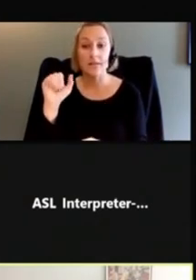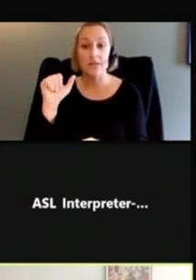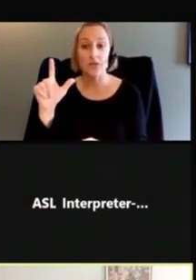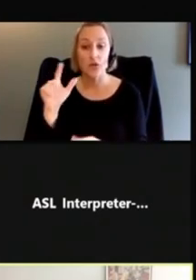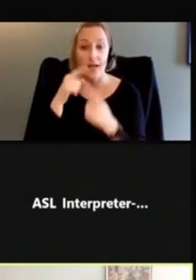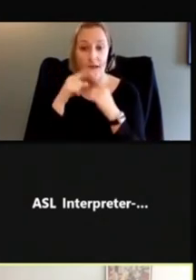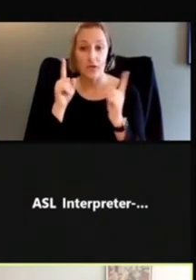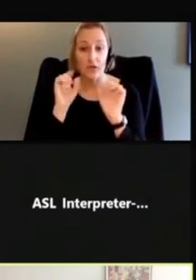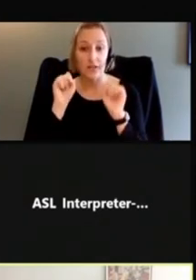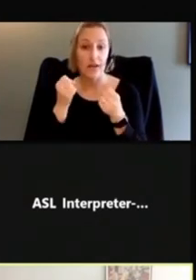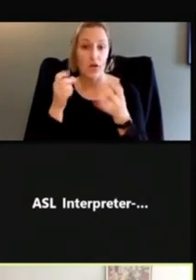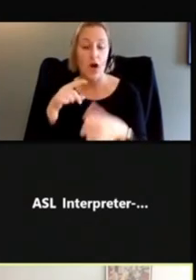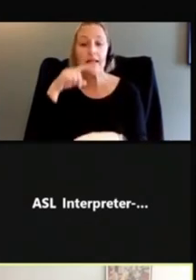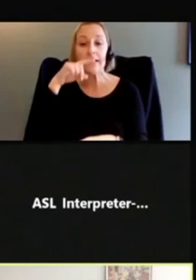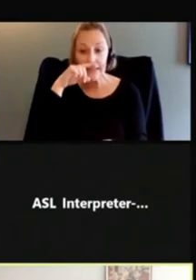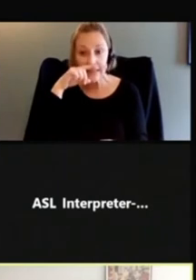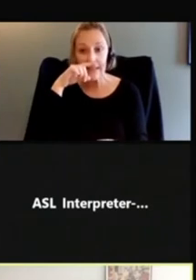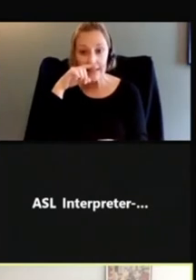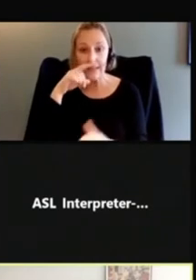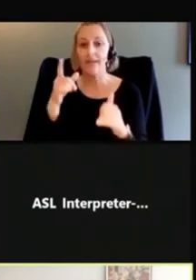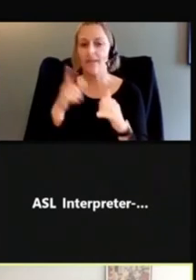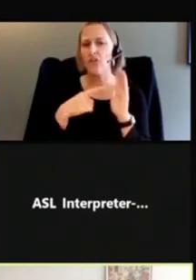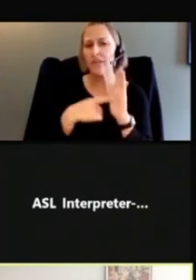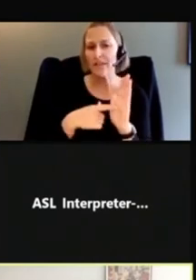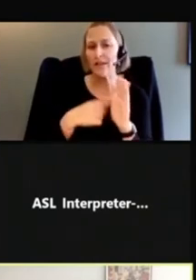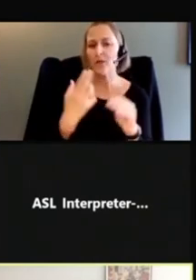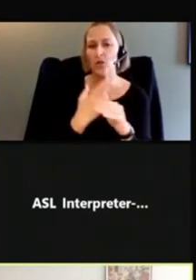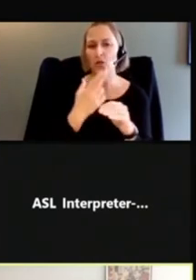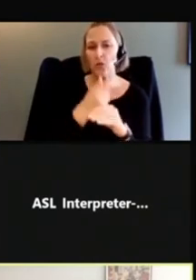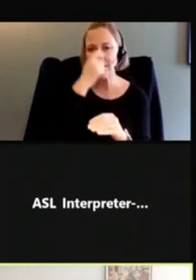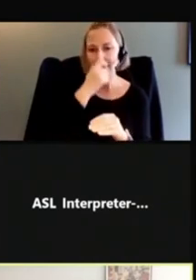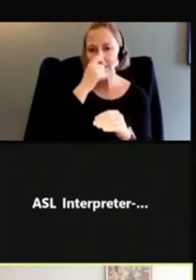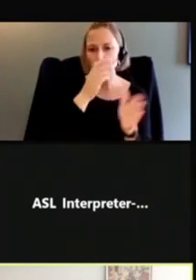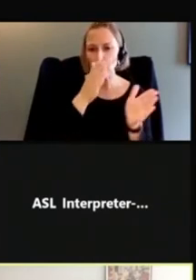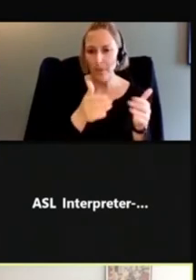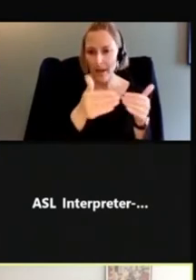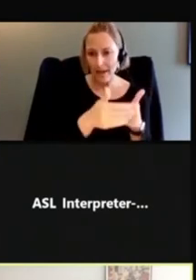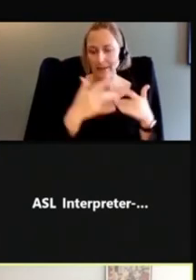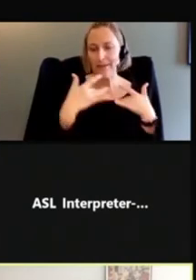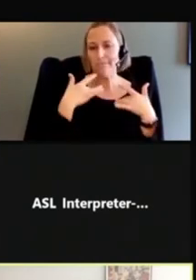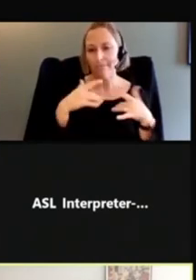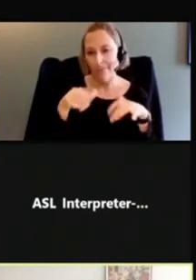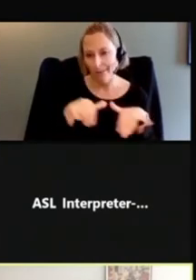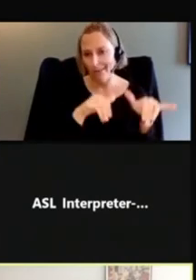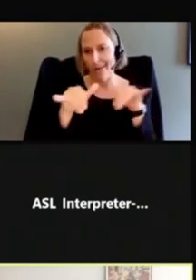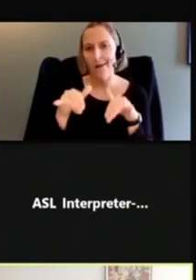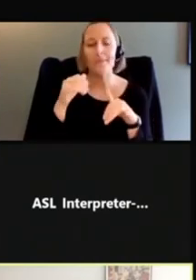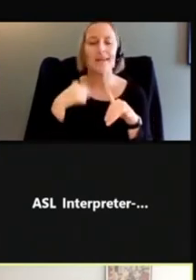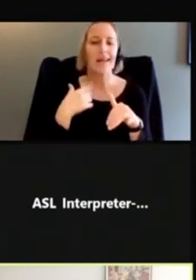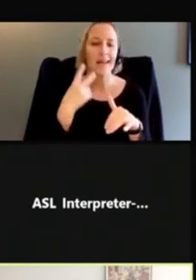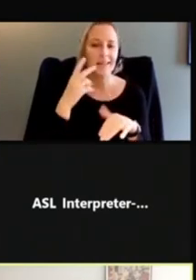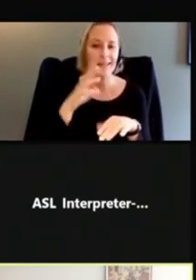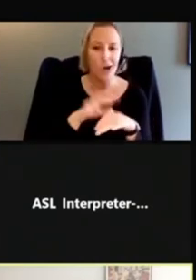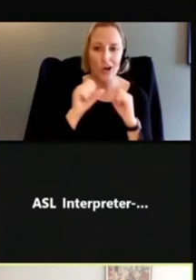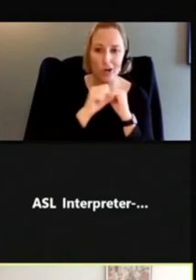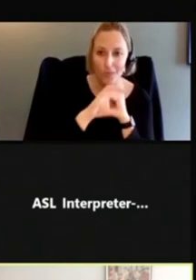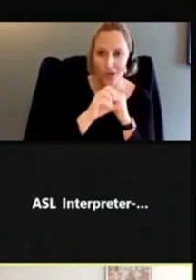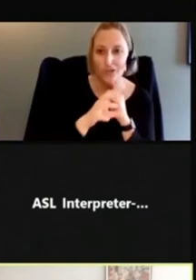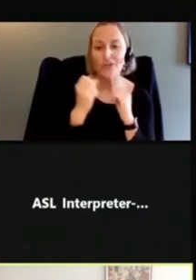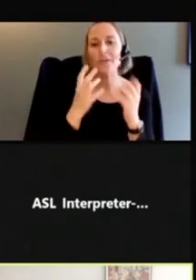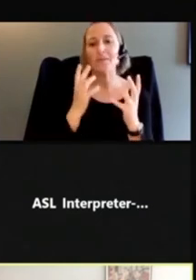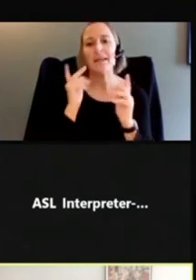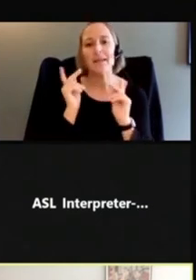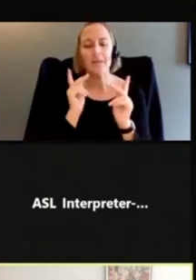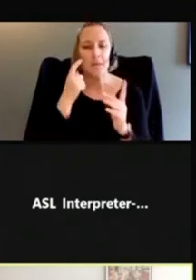first example, we've used a tissue box, which is a pretty common symbol for allergies. We see it on commercials. I think people, a lot of folks might recognize